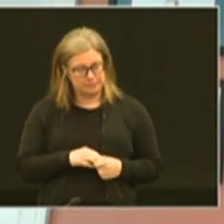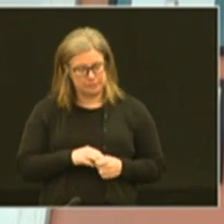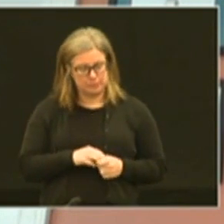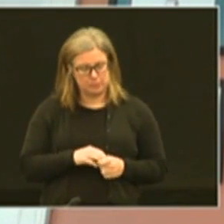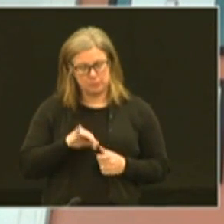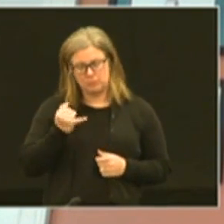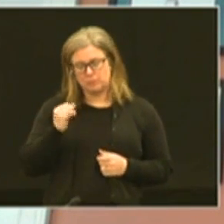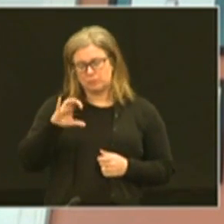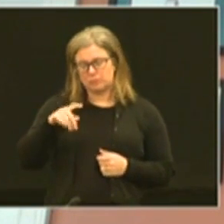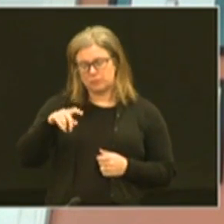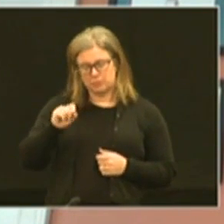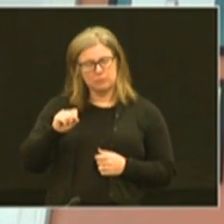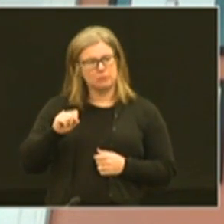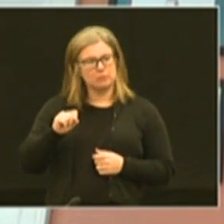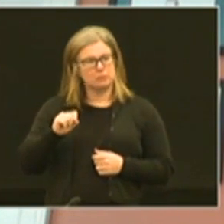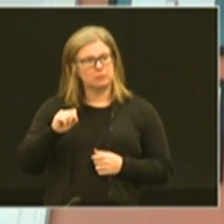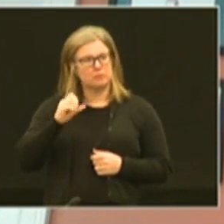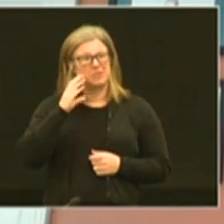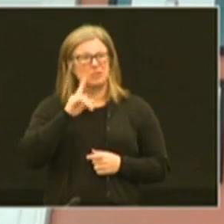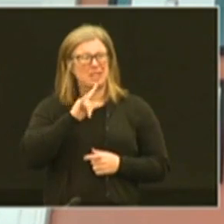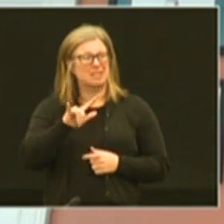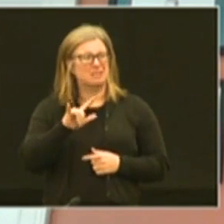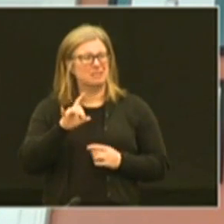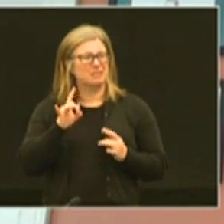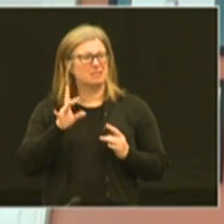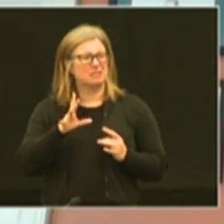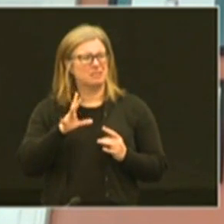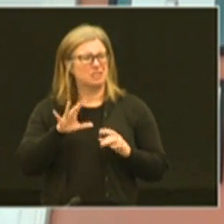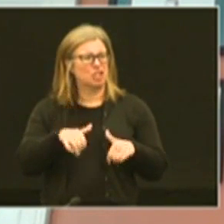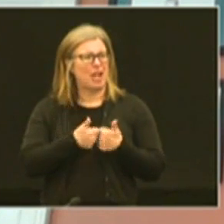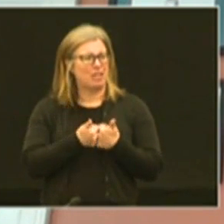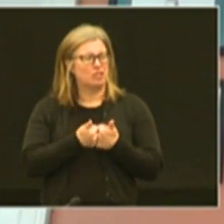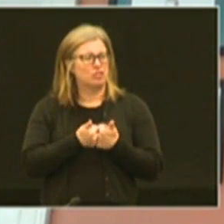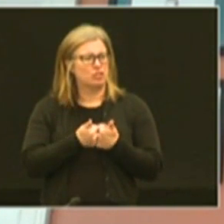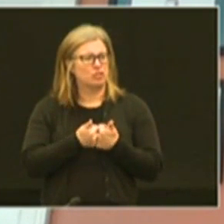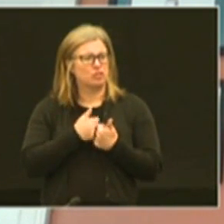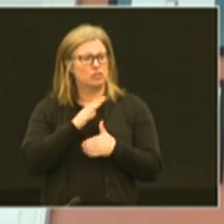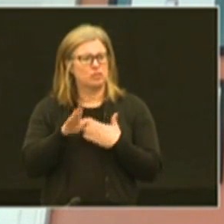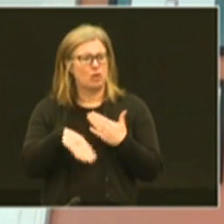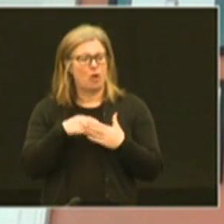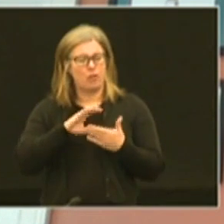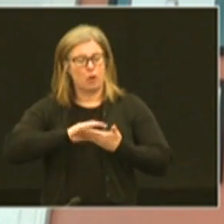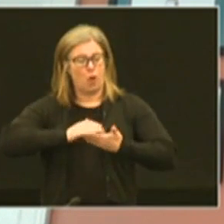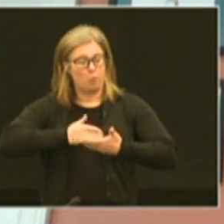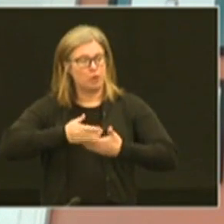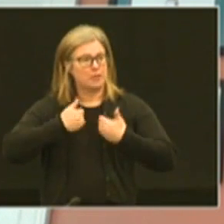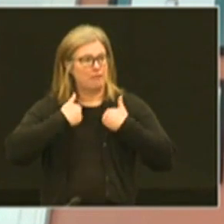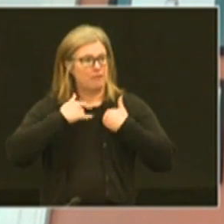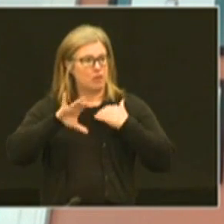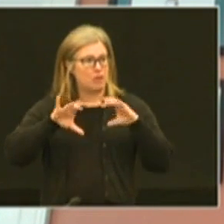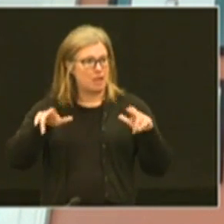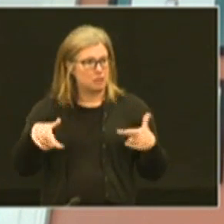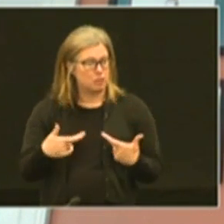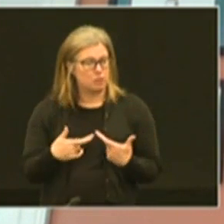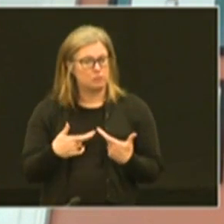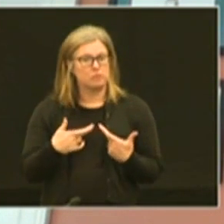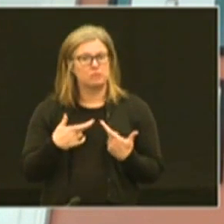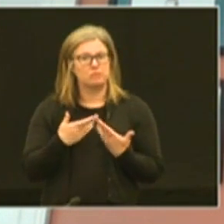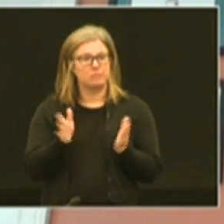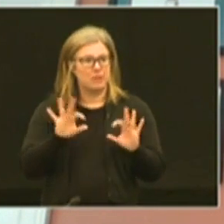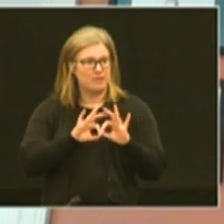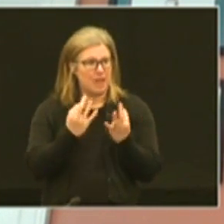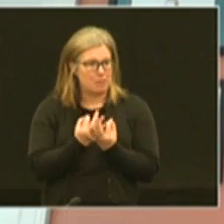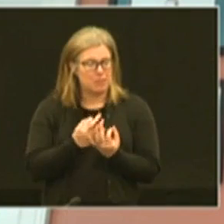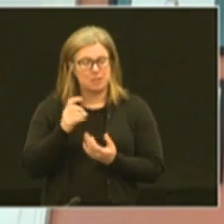So JCPS has been through a real logistical challenge to get all the Chromebooks that they've had in their classrooms out into the